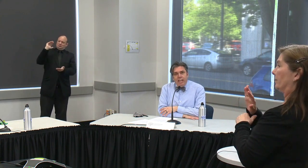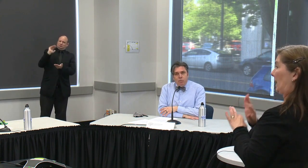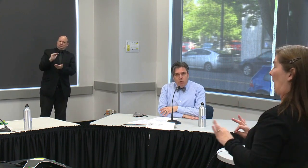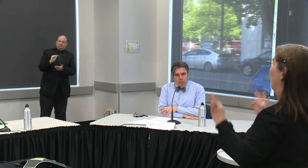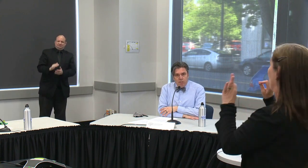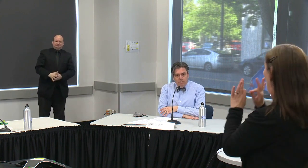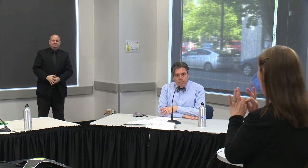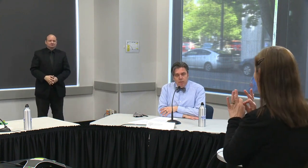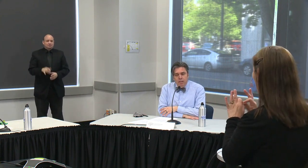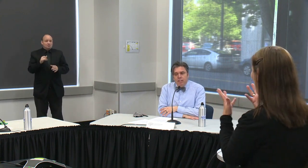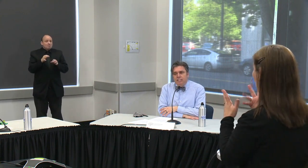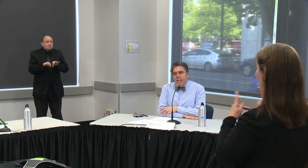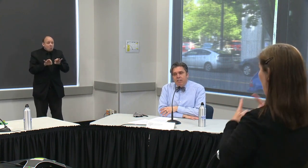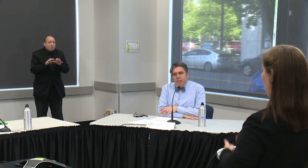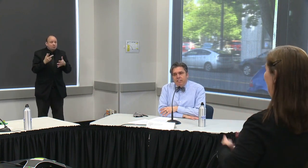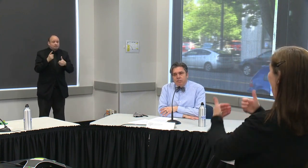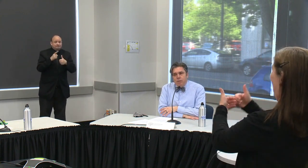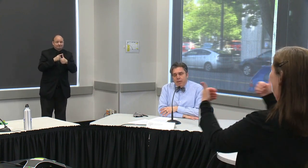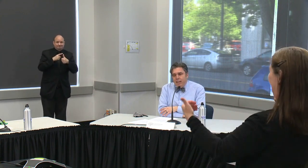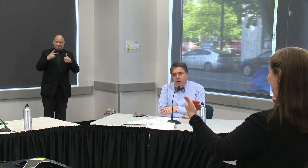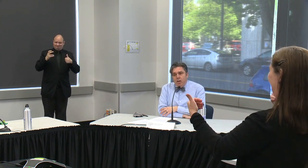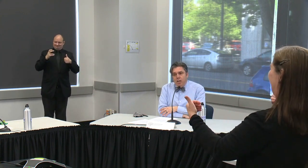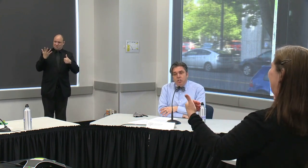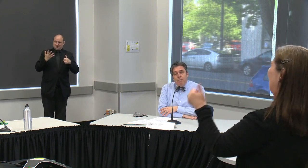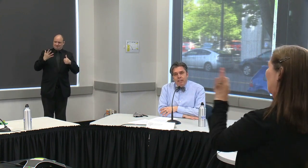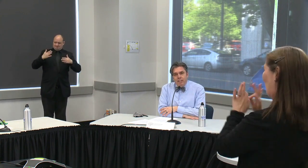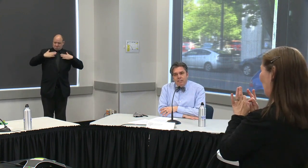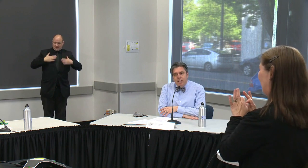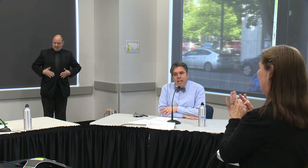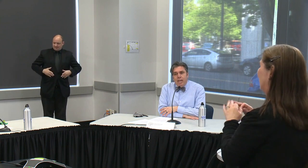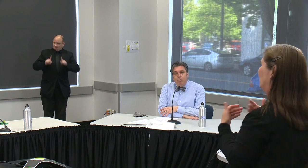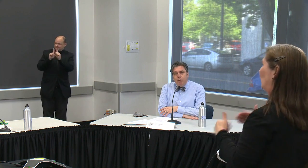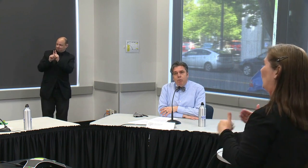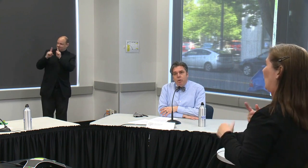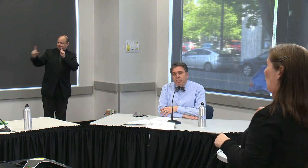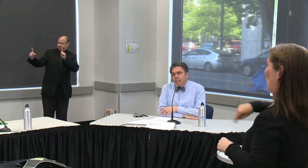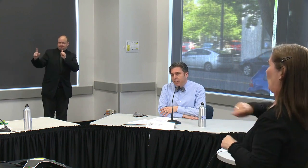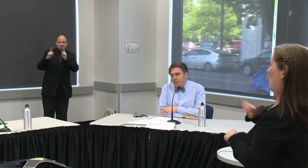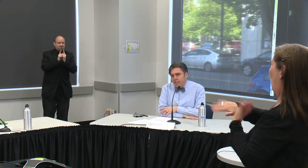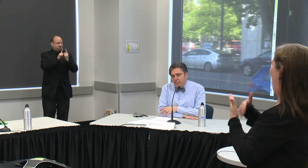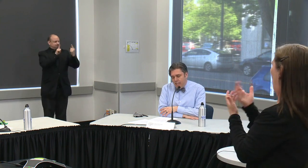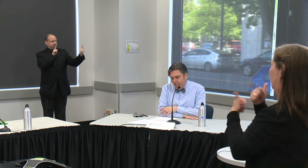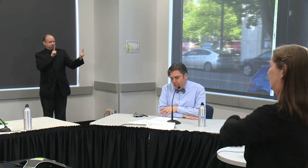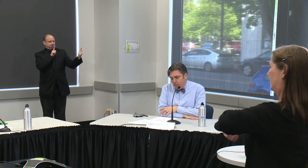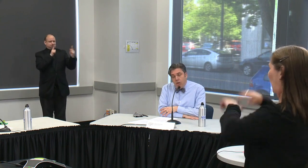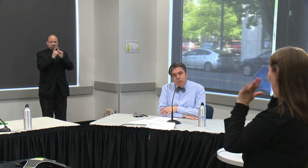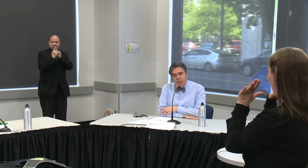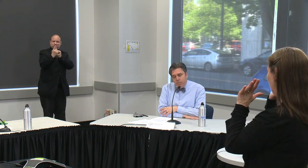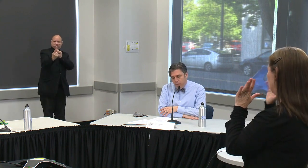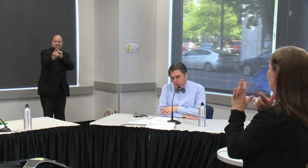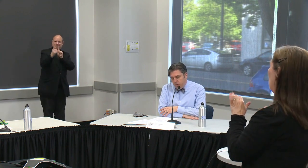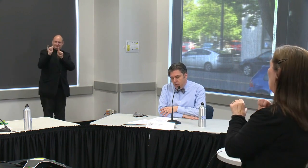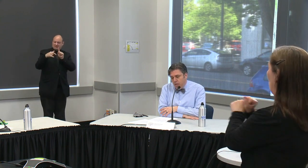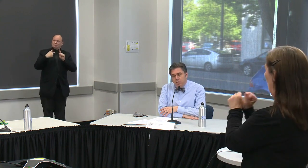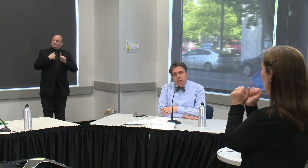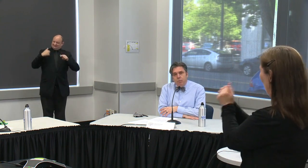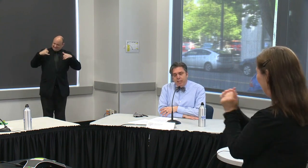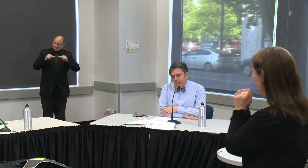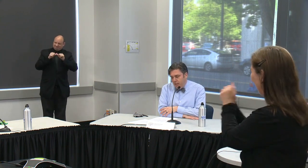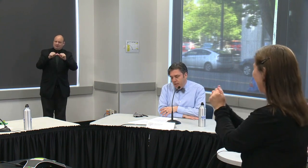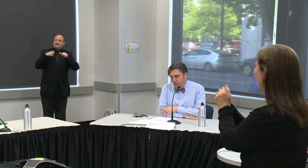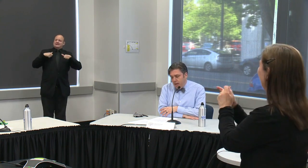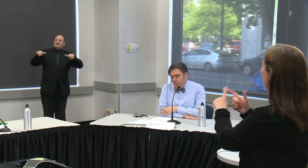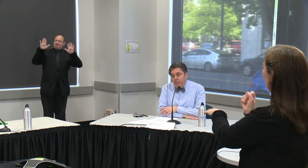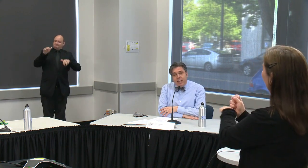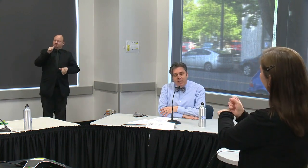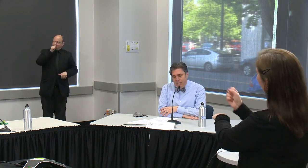really has worked the sacrifices we made are tremendous and we will work together as a society to overcome those so that